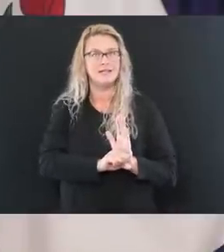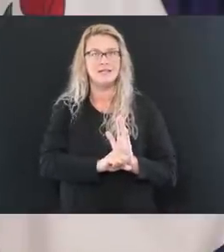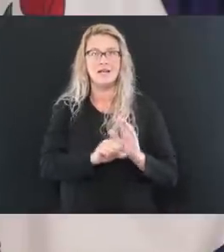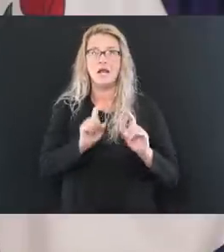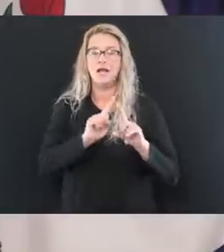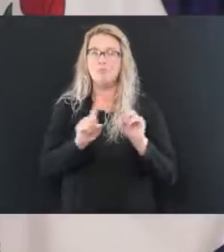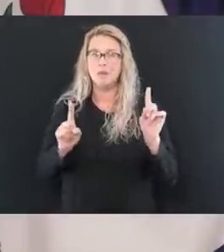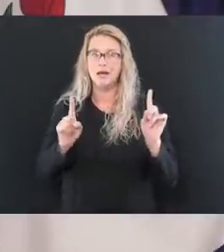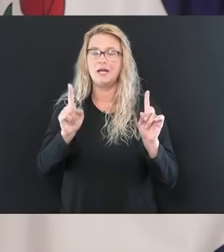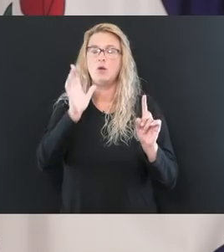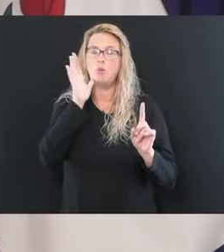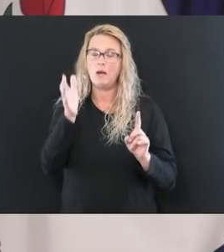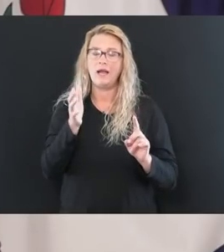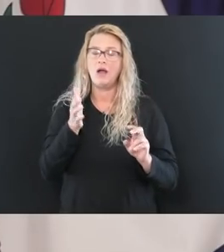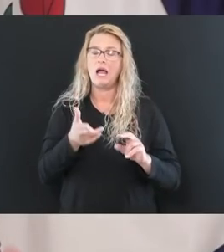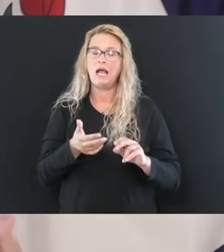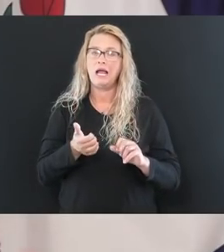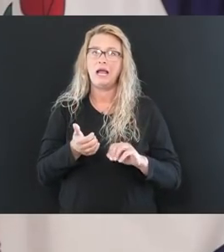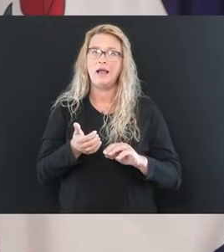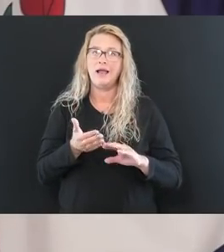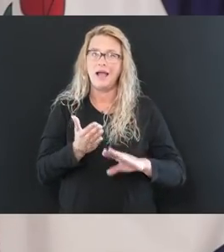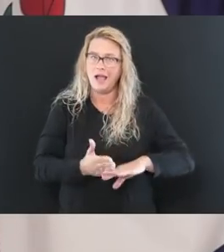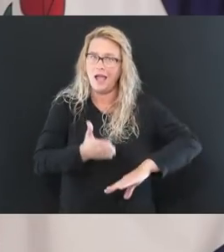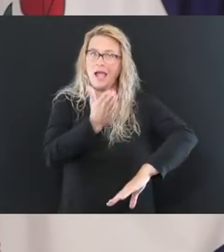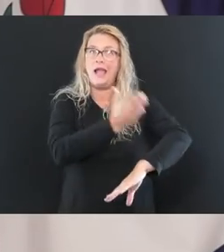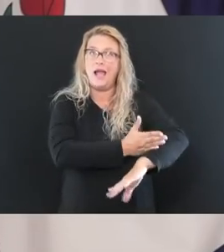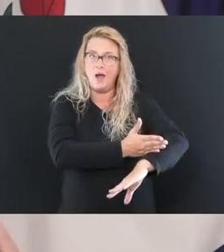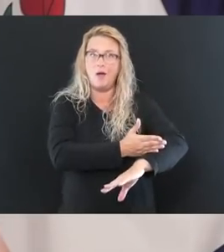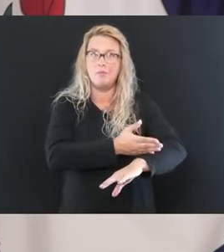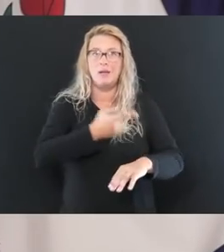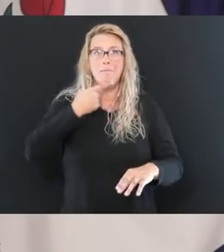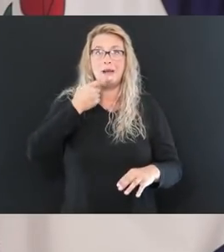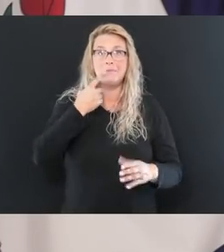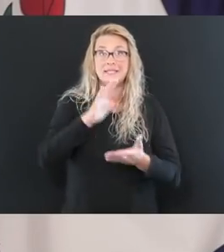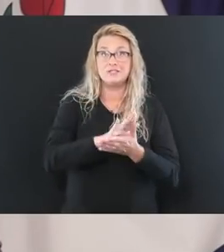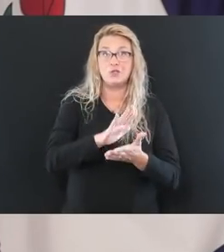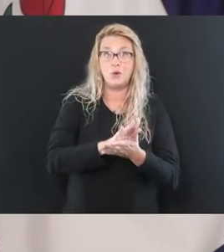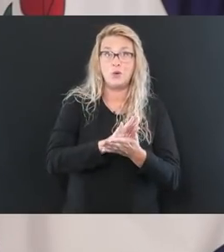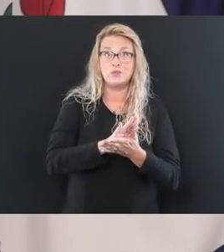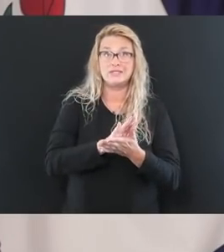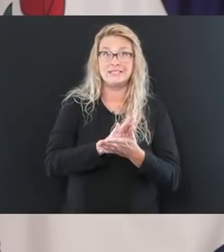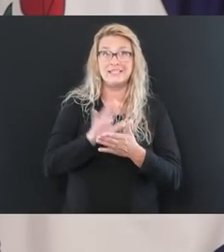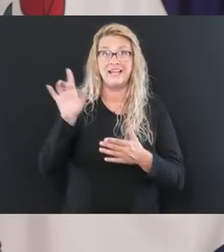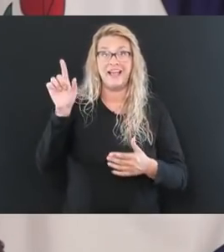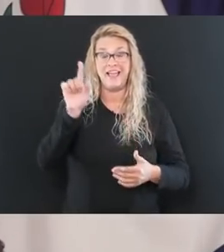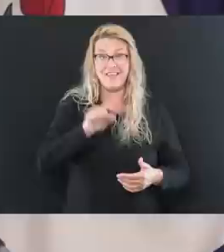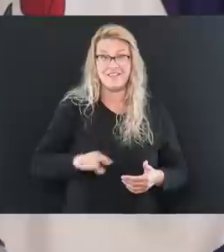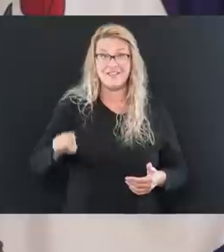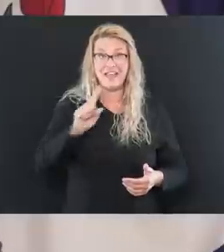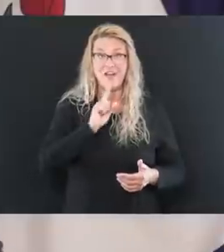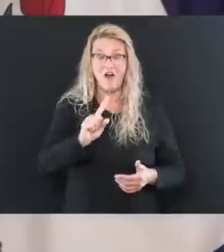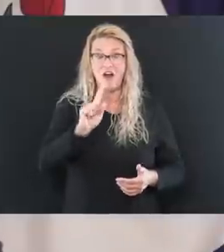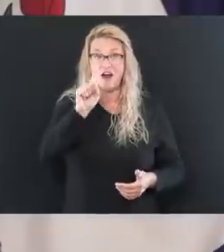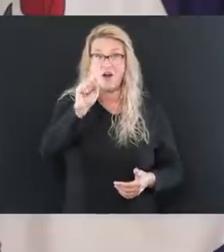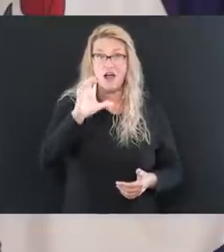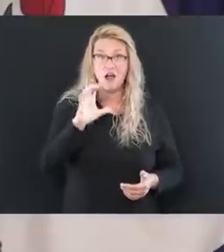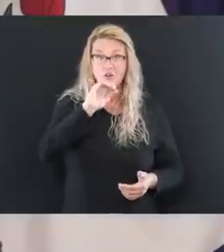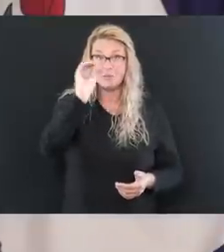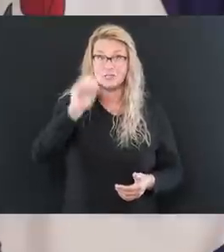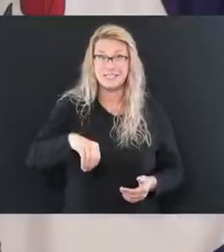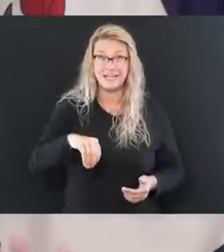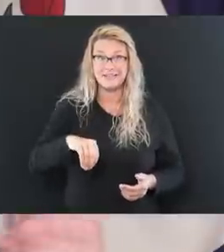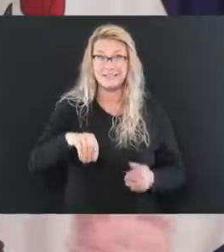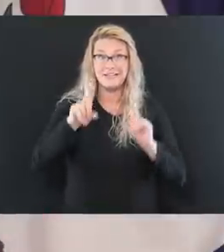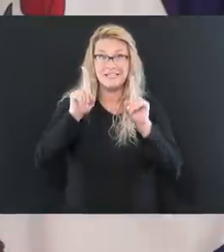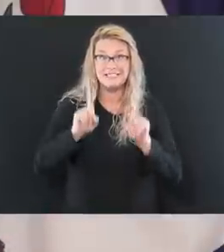significantly help all the public schools from the standpoint that they are a hundred percent being tested